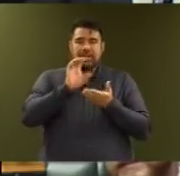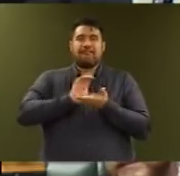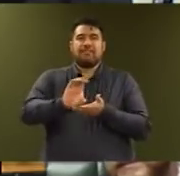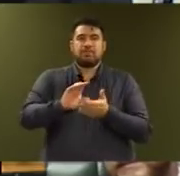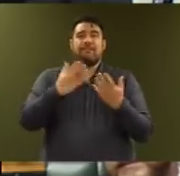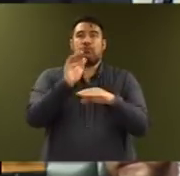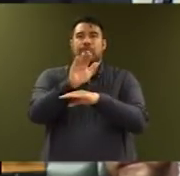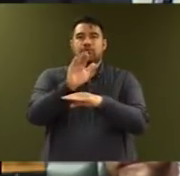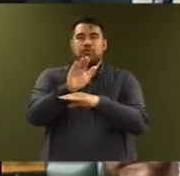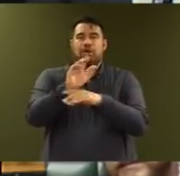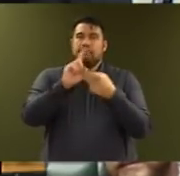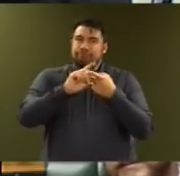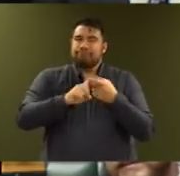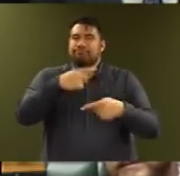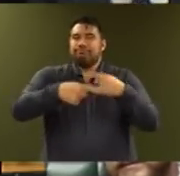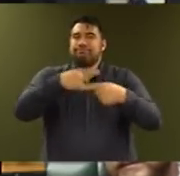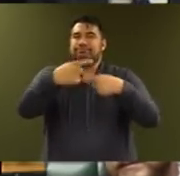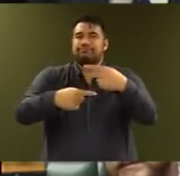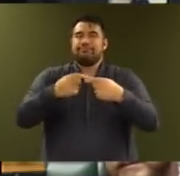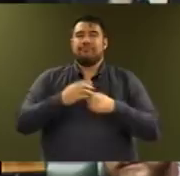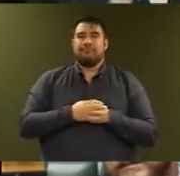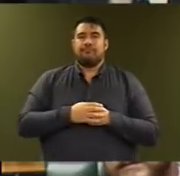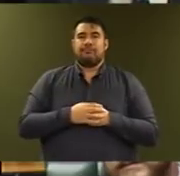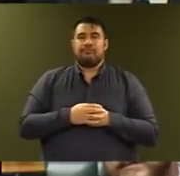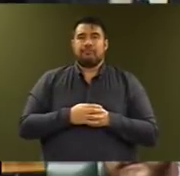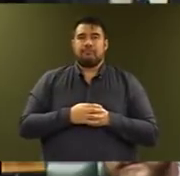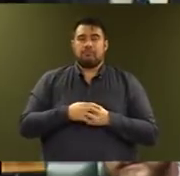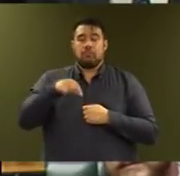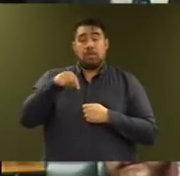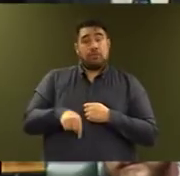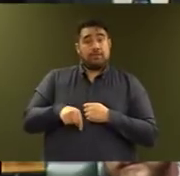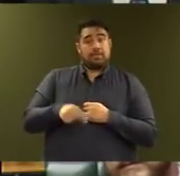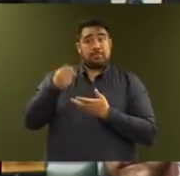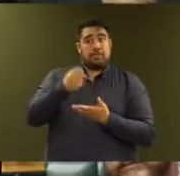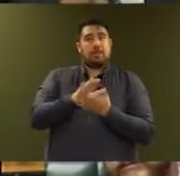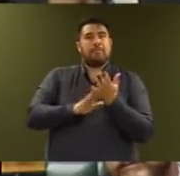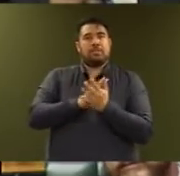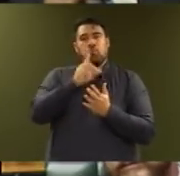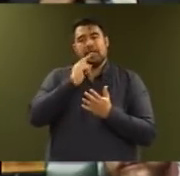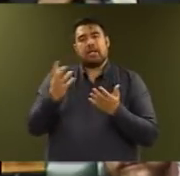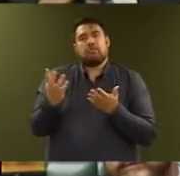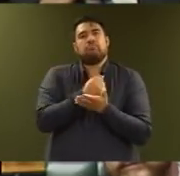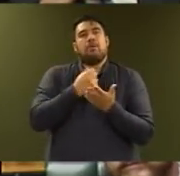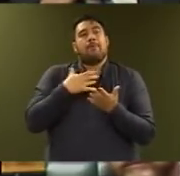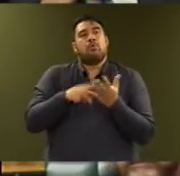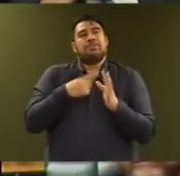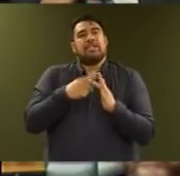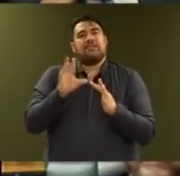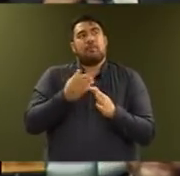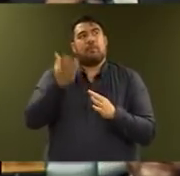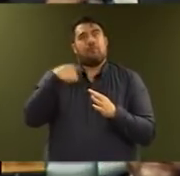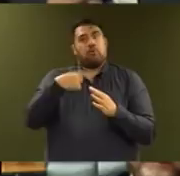The new spending announced today is enabled by more tax revenue than previously forecast, some previously announced tax changes,